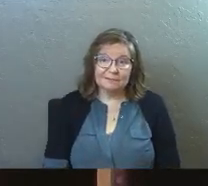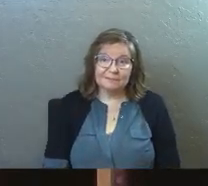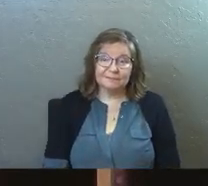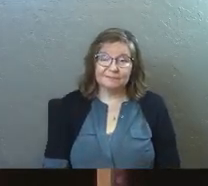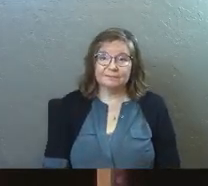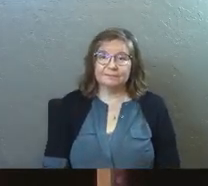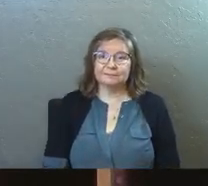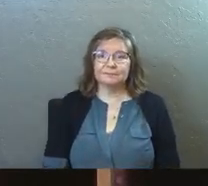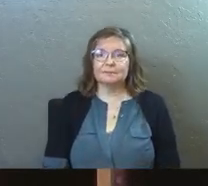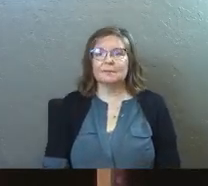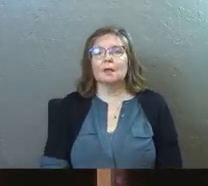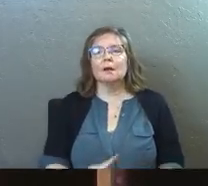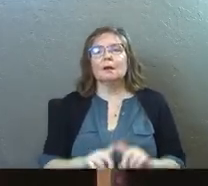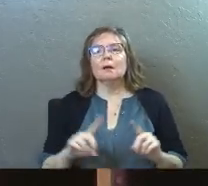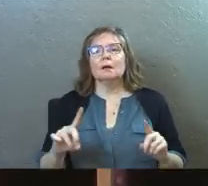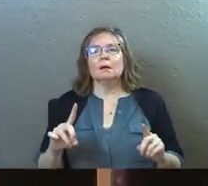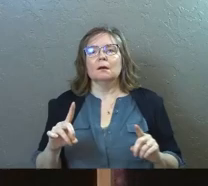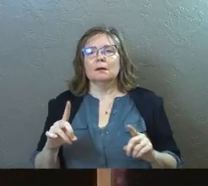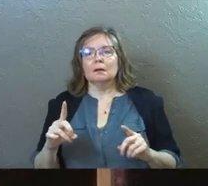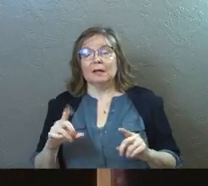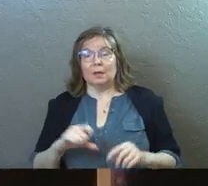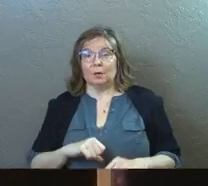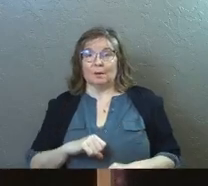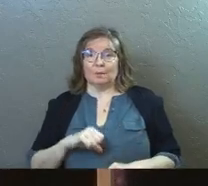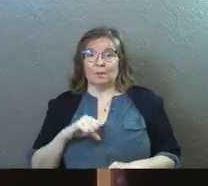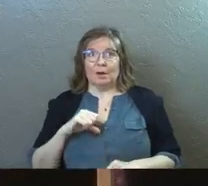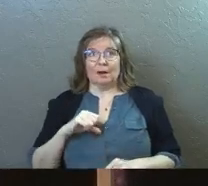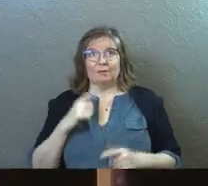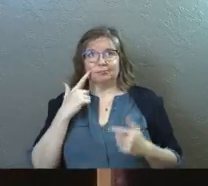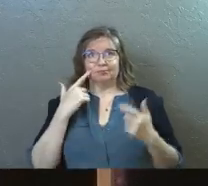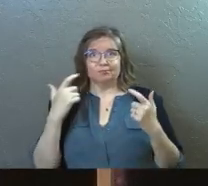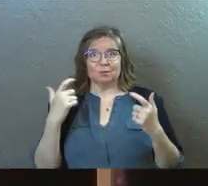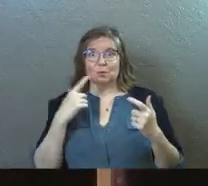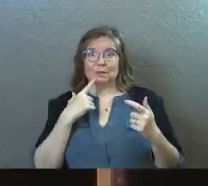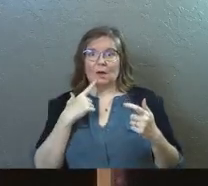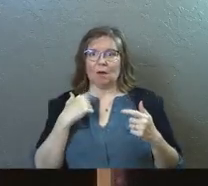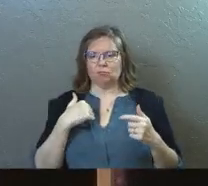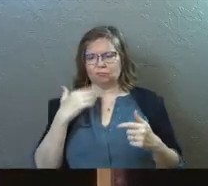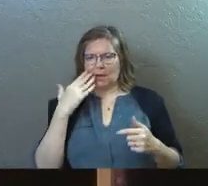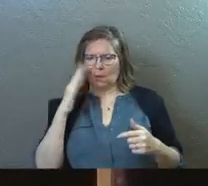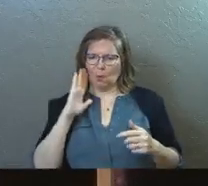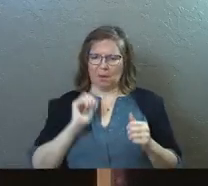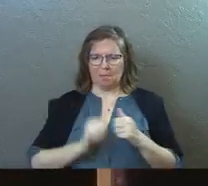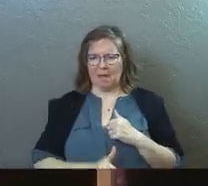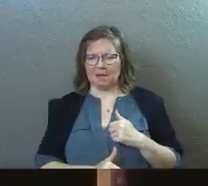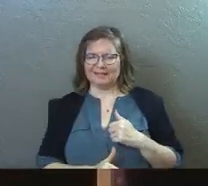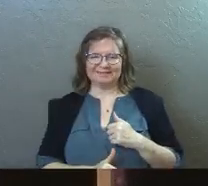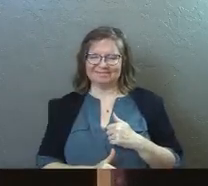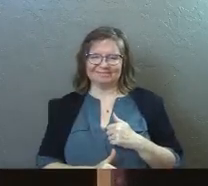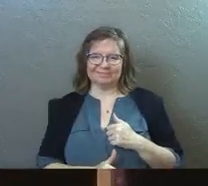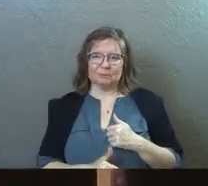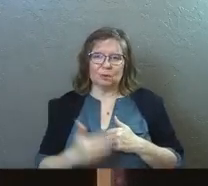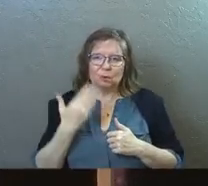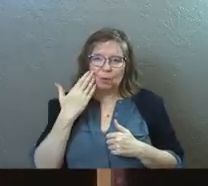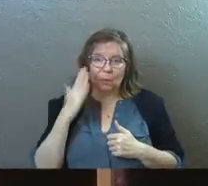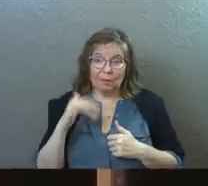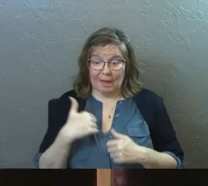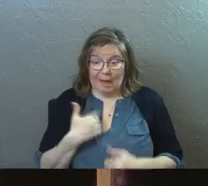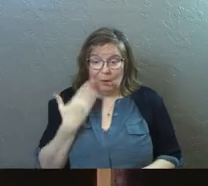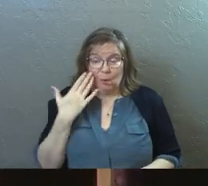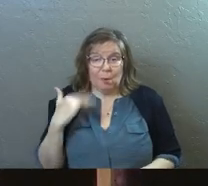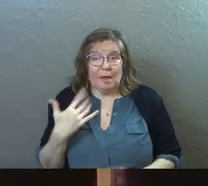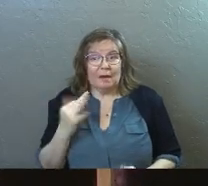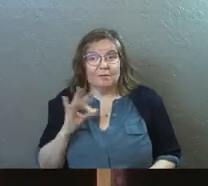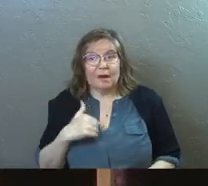but it would be prideful, egotistical to claim that you know that you would pass that test. You don't. I